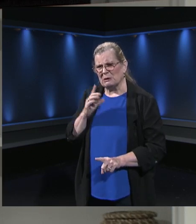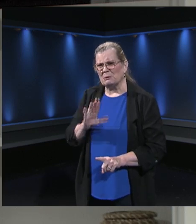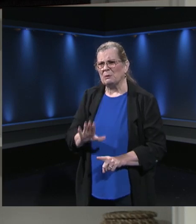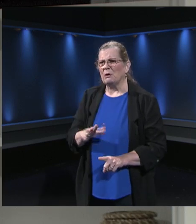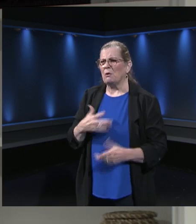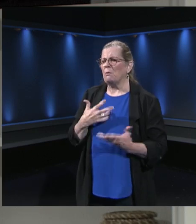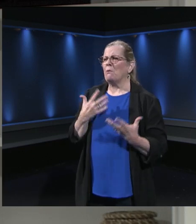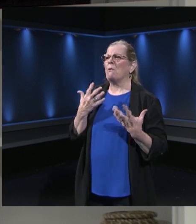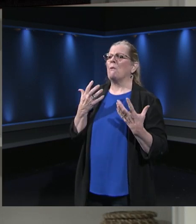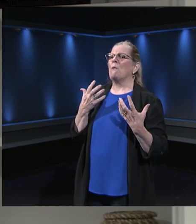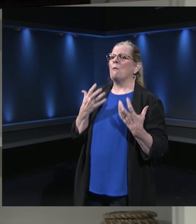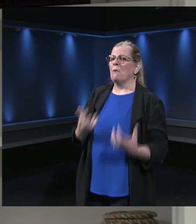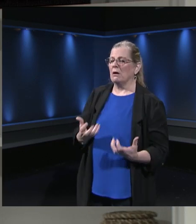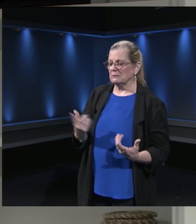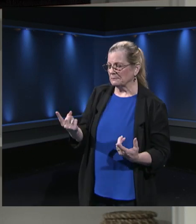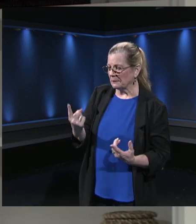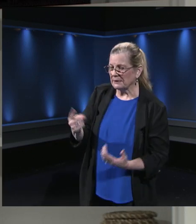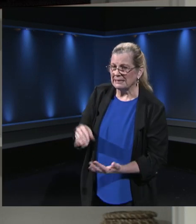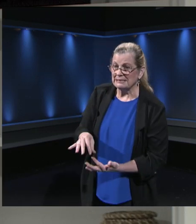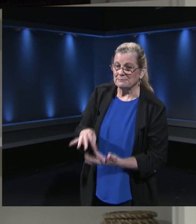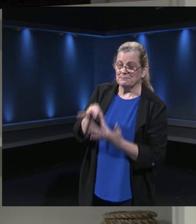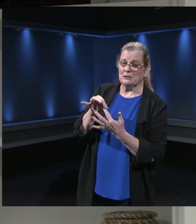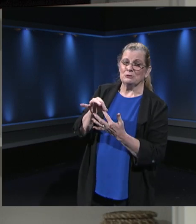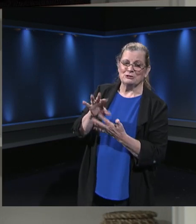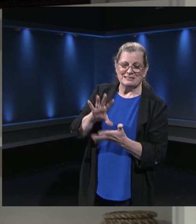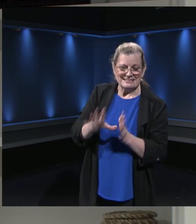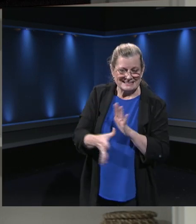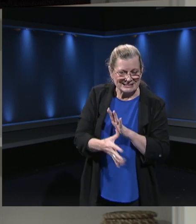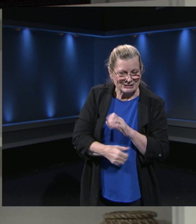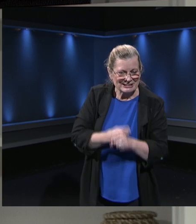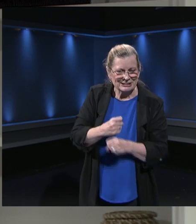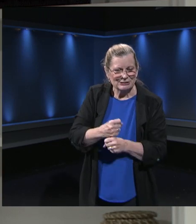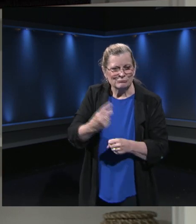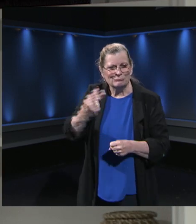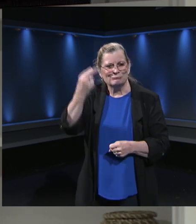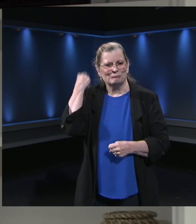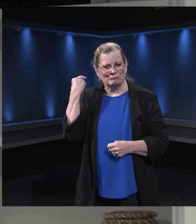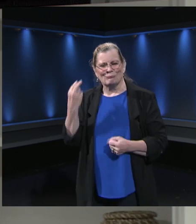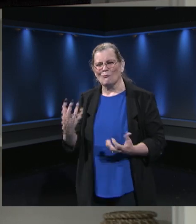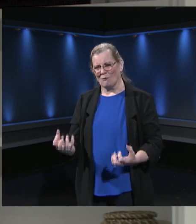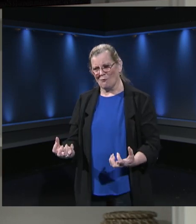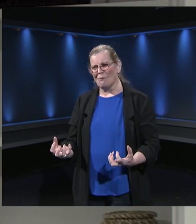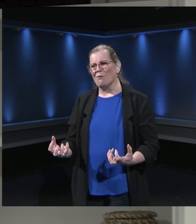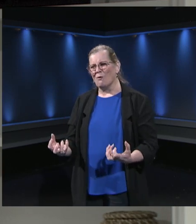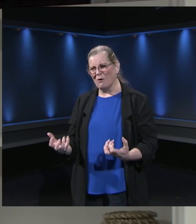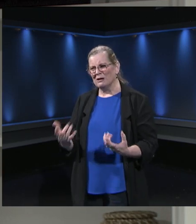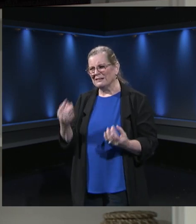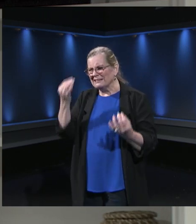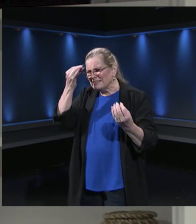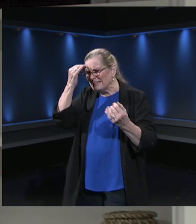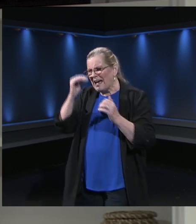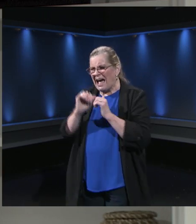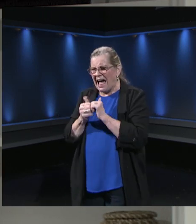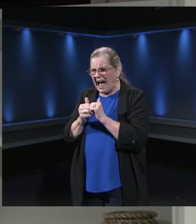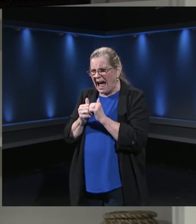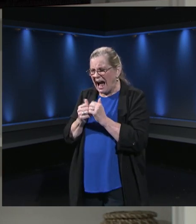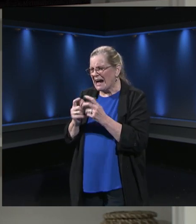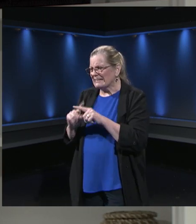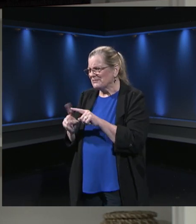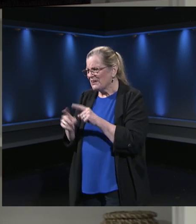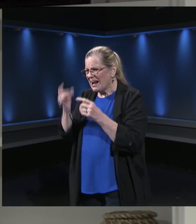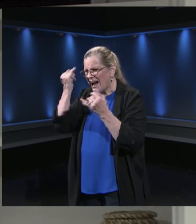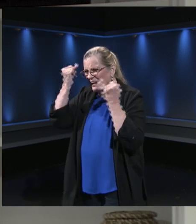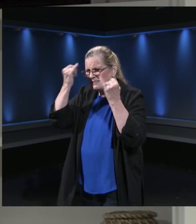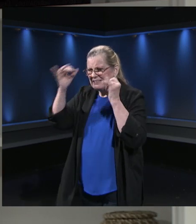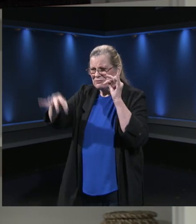a special year for our kids and especially our seniors. We're exploring ideas right now about how we can